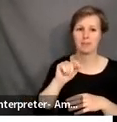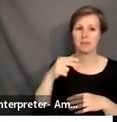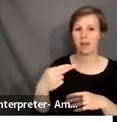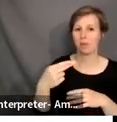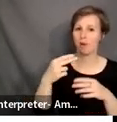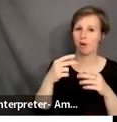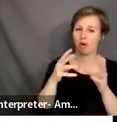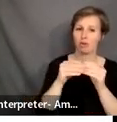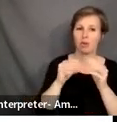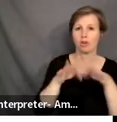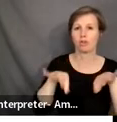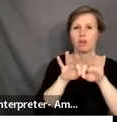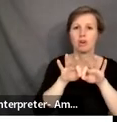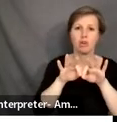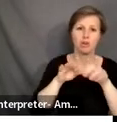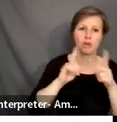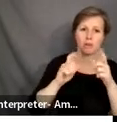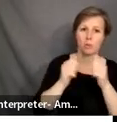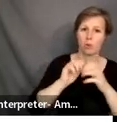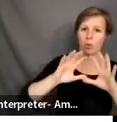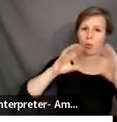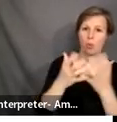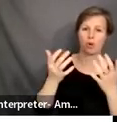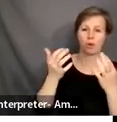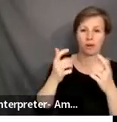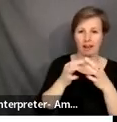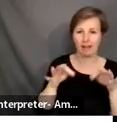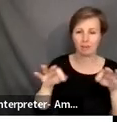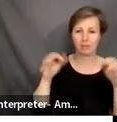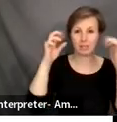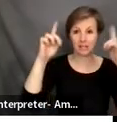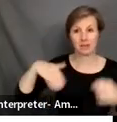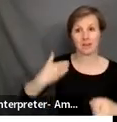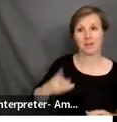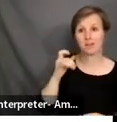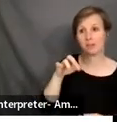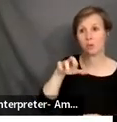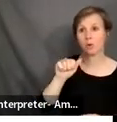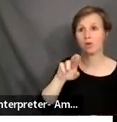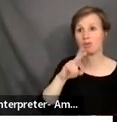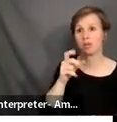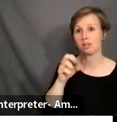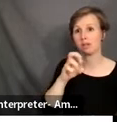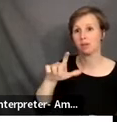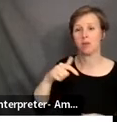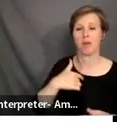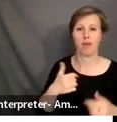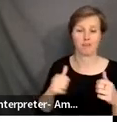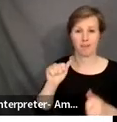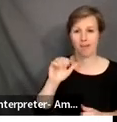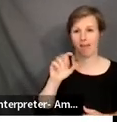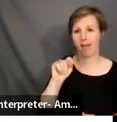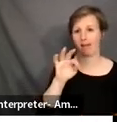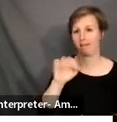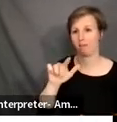Conversations in World Language Education. I'm Victoria Russell, and I'm the 2022 ACTFL president. I'm